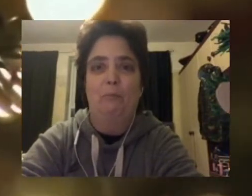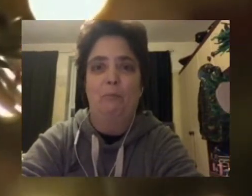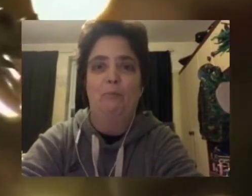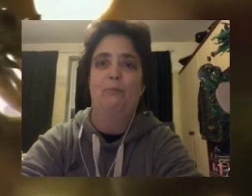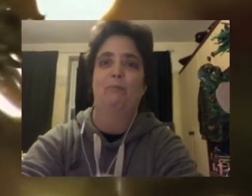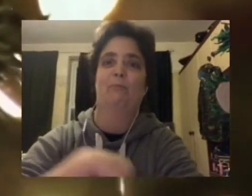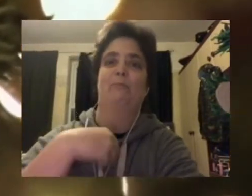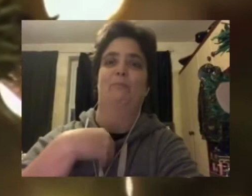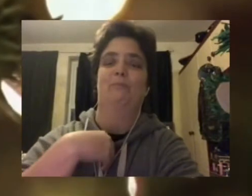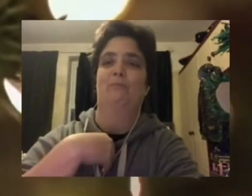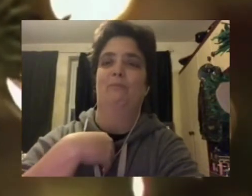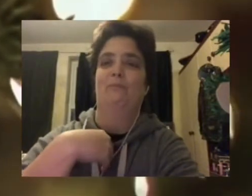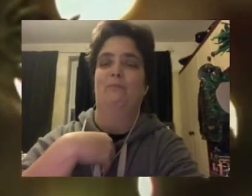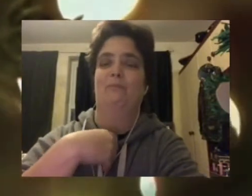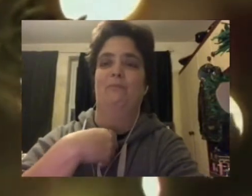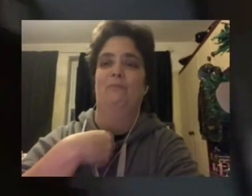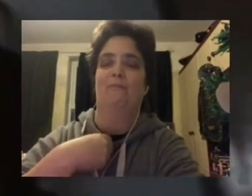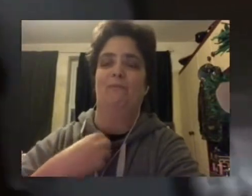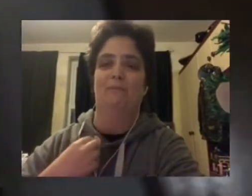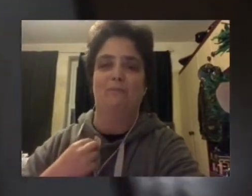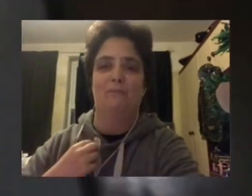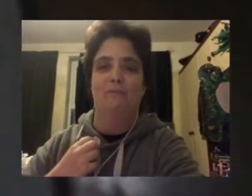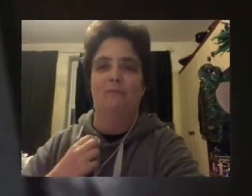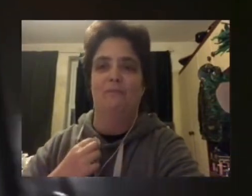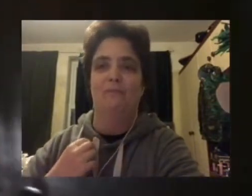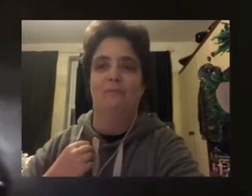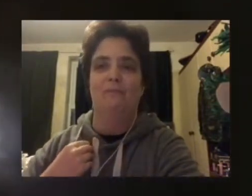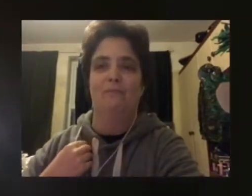all right we're tree parlate